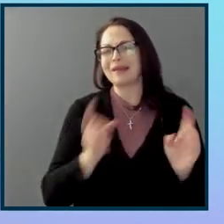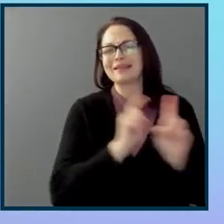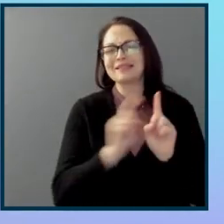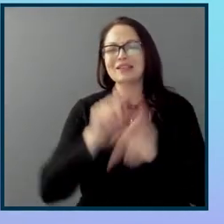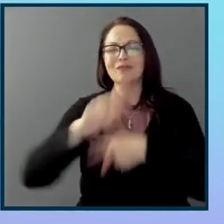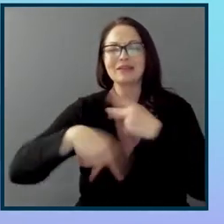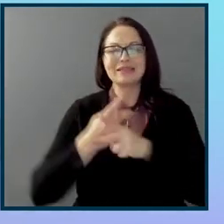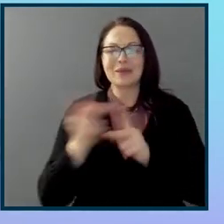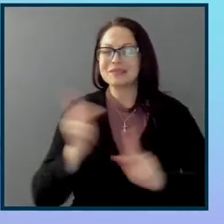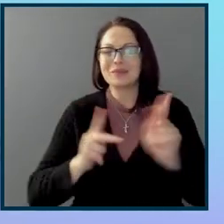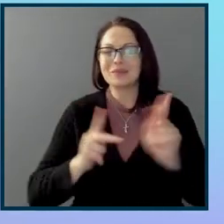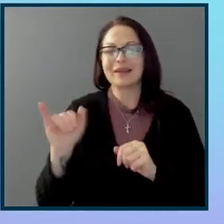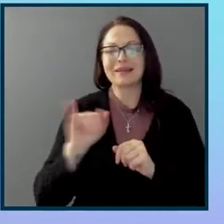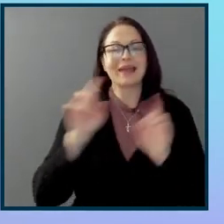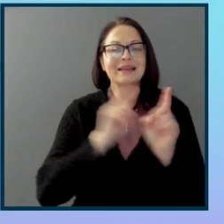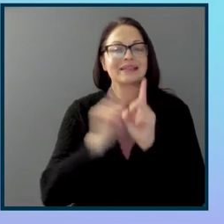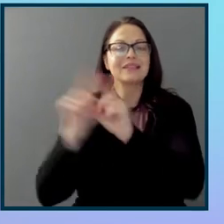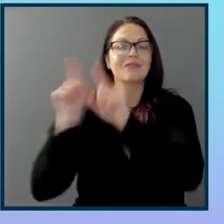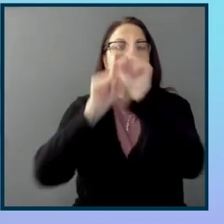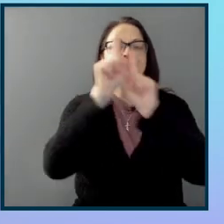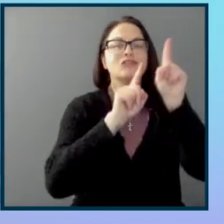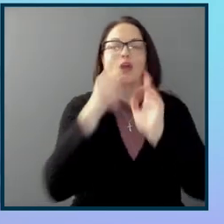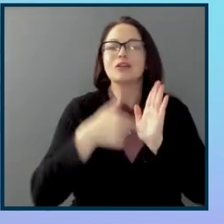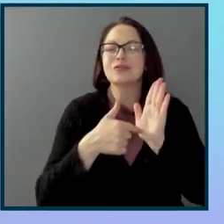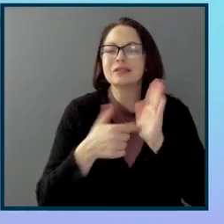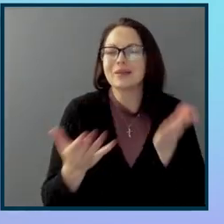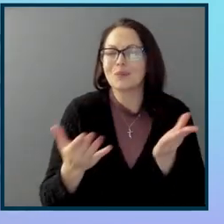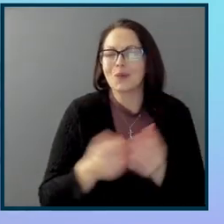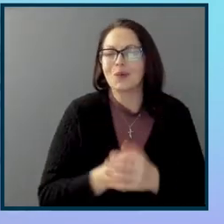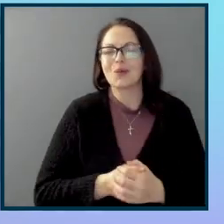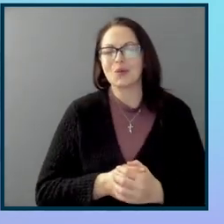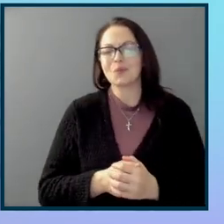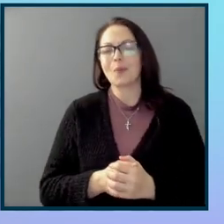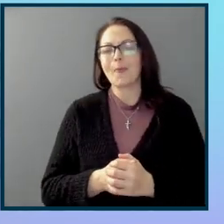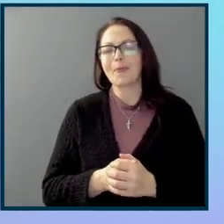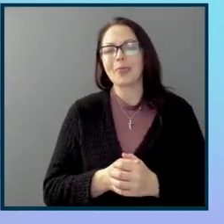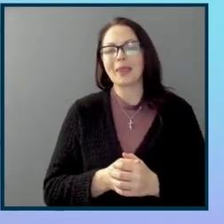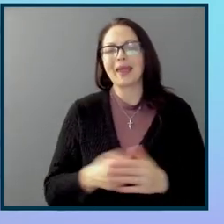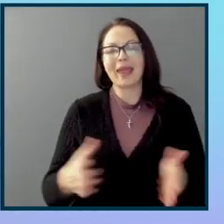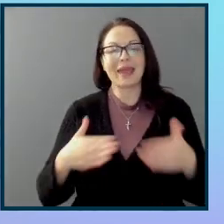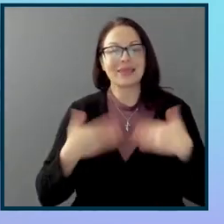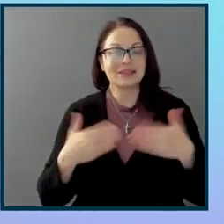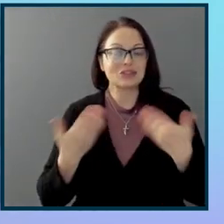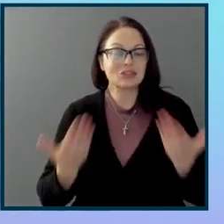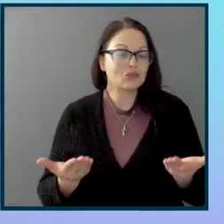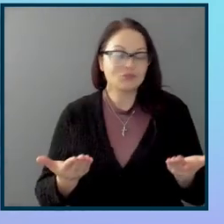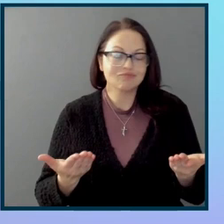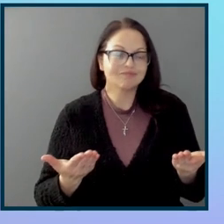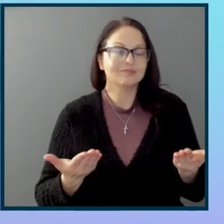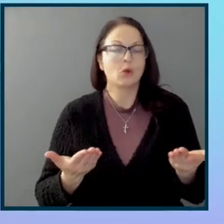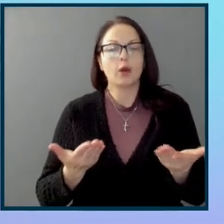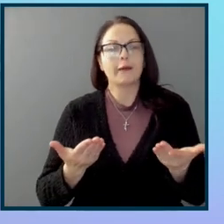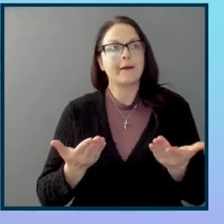billions of stars that are different, that make up the earth. And the joy of being in life with all